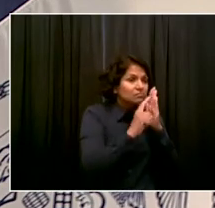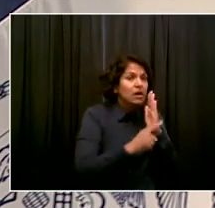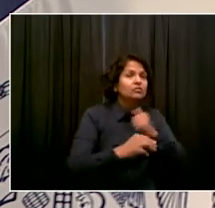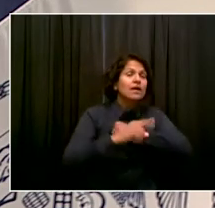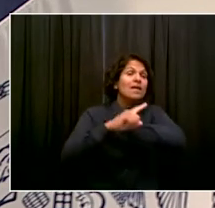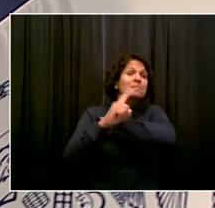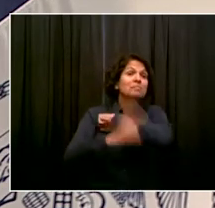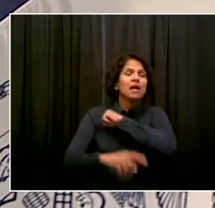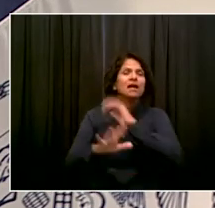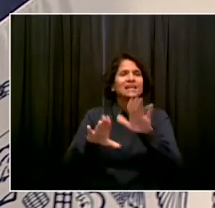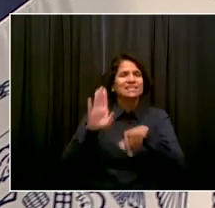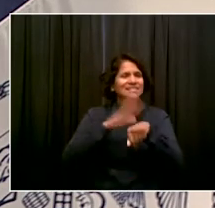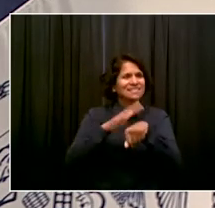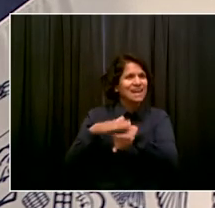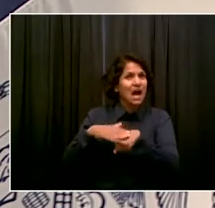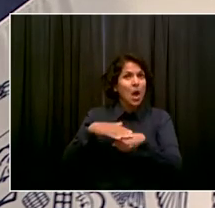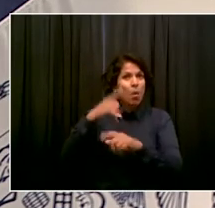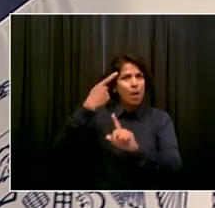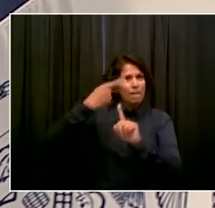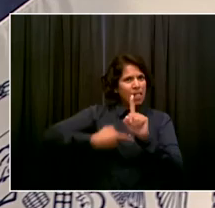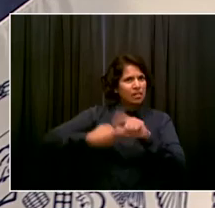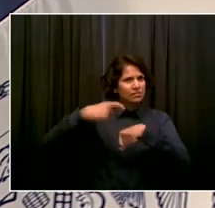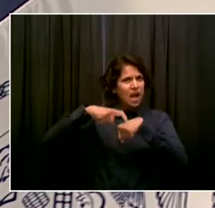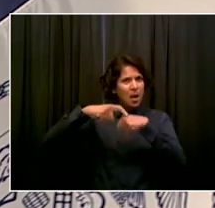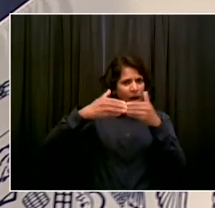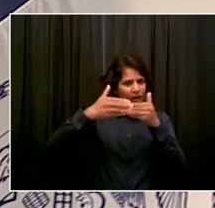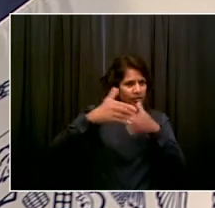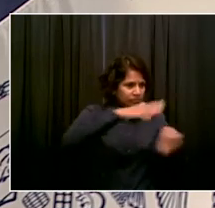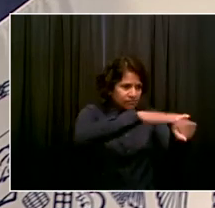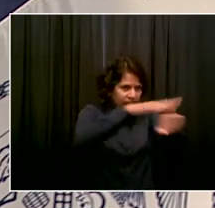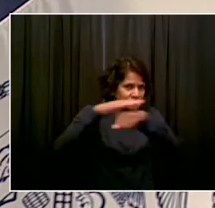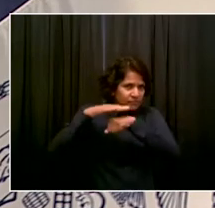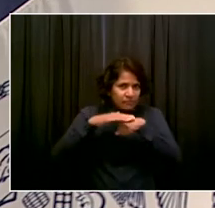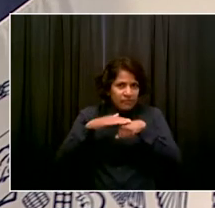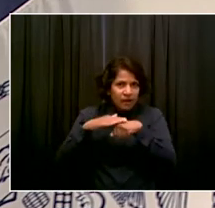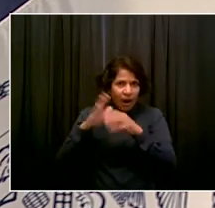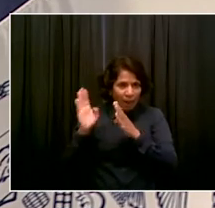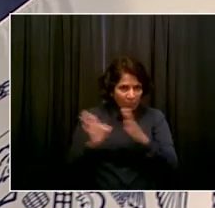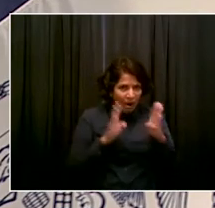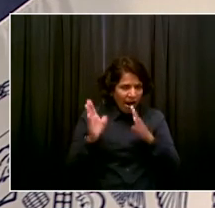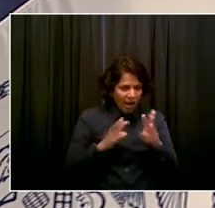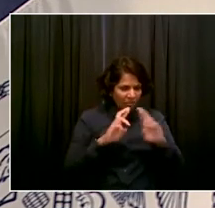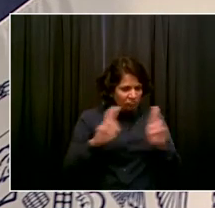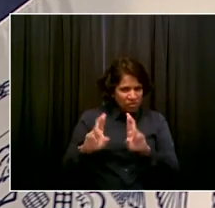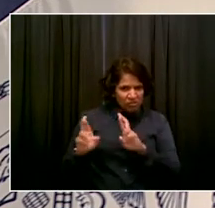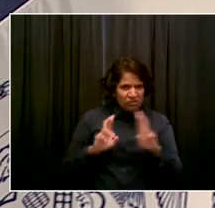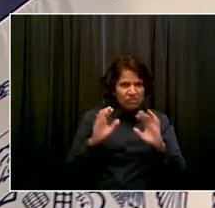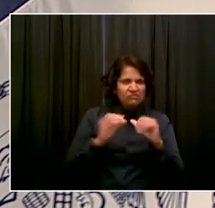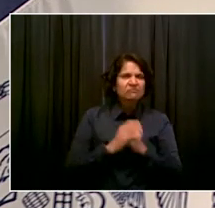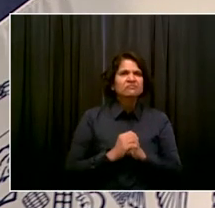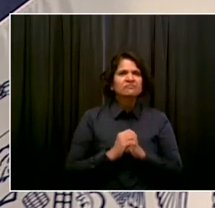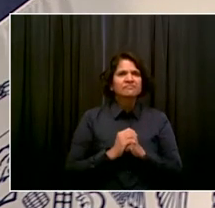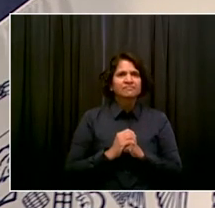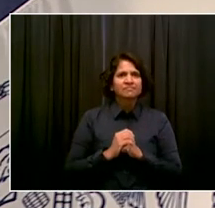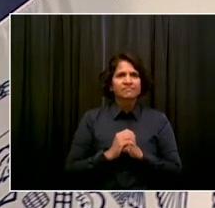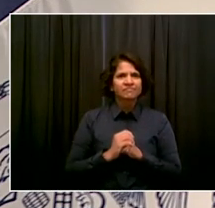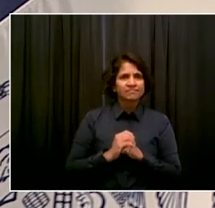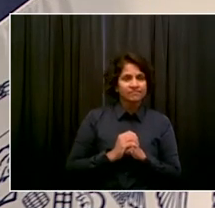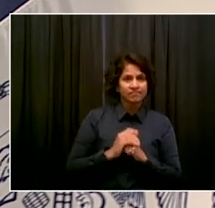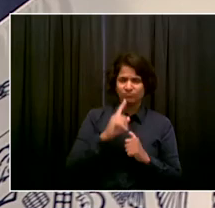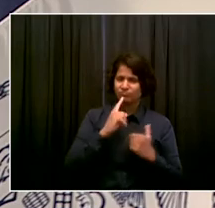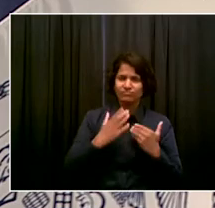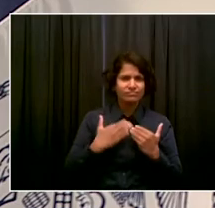it's pretty straightforward. You check someone's vaccination status at the door. I mean, people check in to go to a restaurant, a bar, or anything.